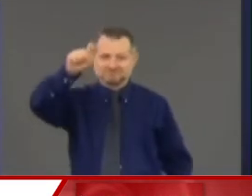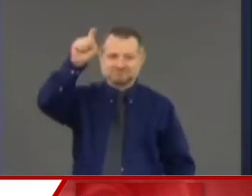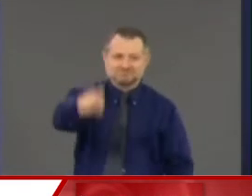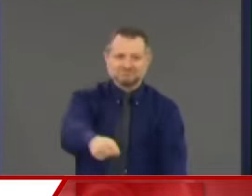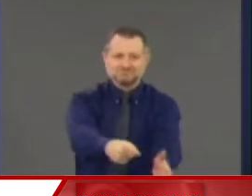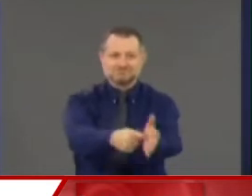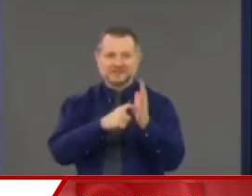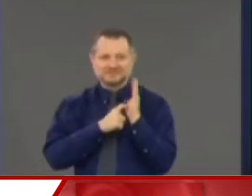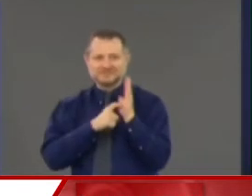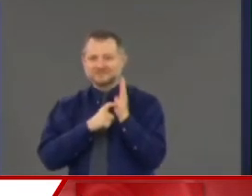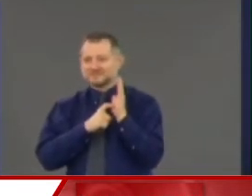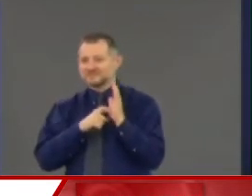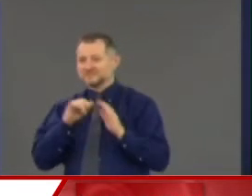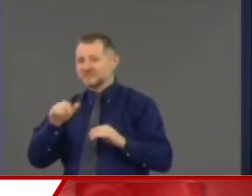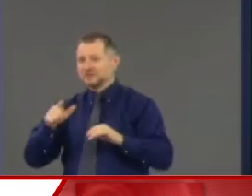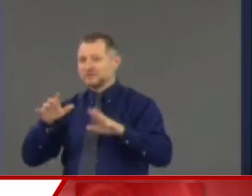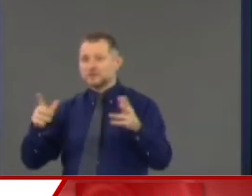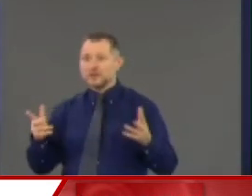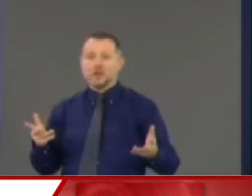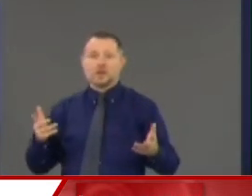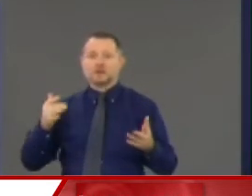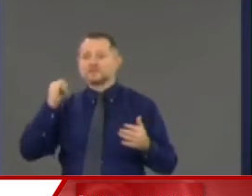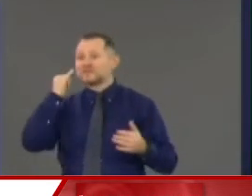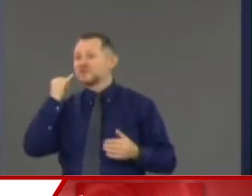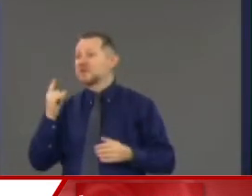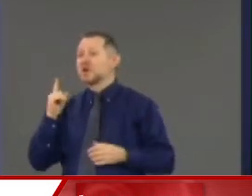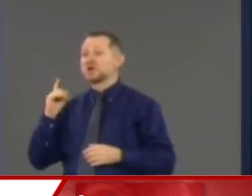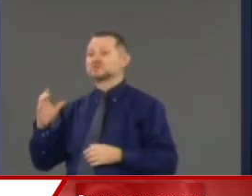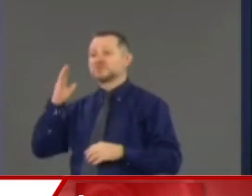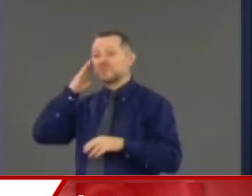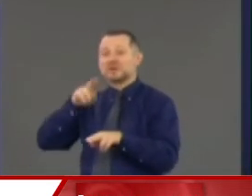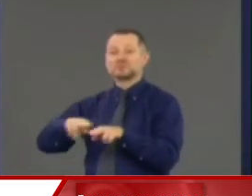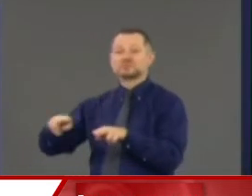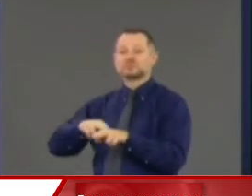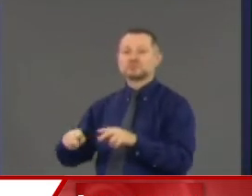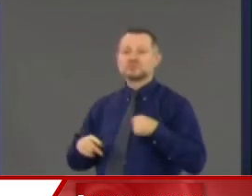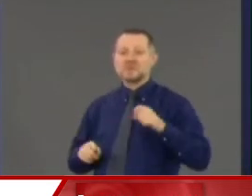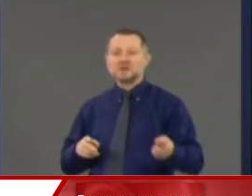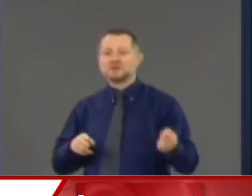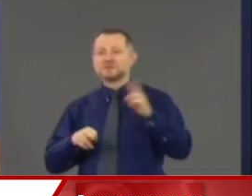You have 100 hospital beds, you have to have 150.